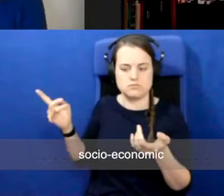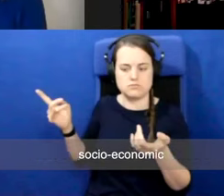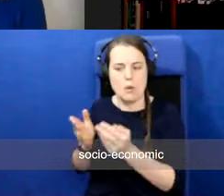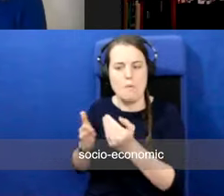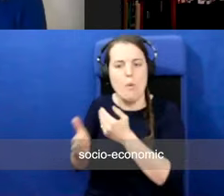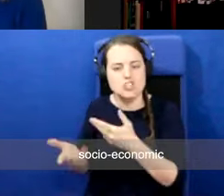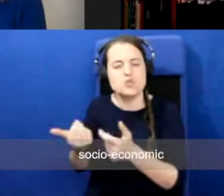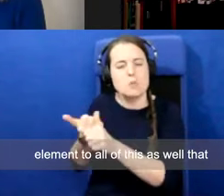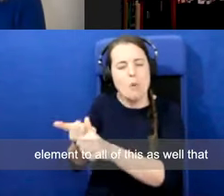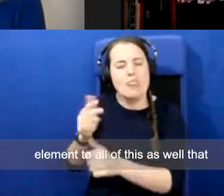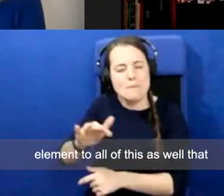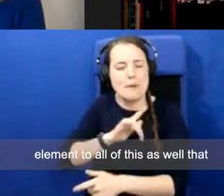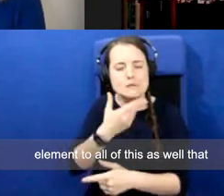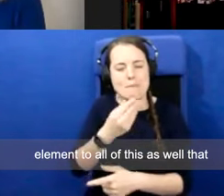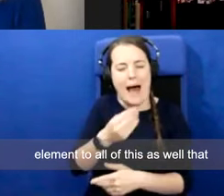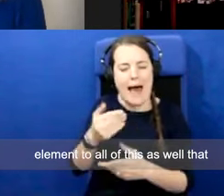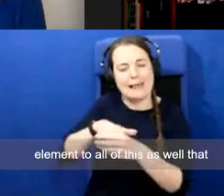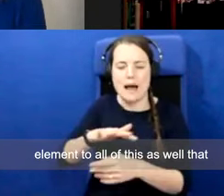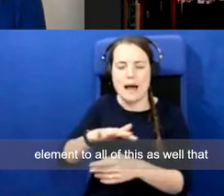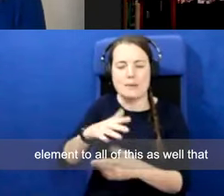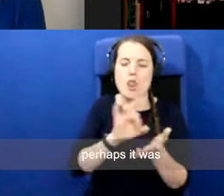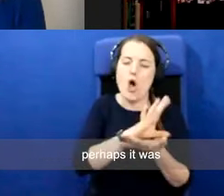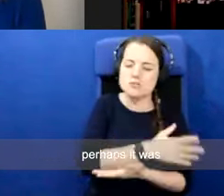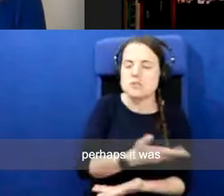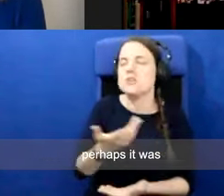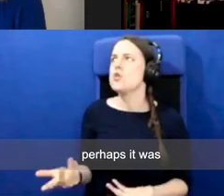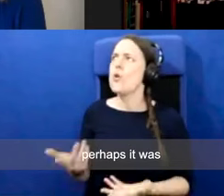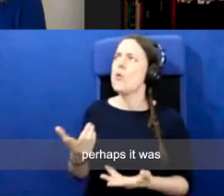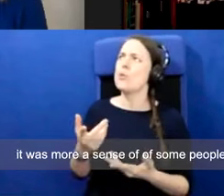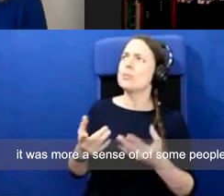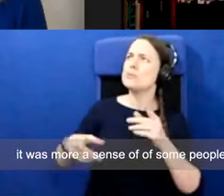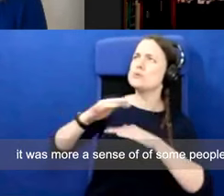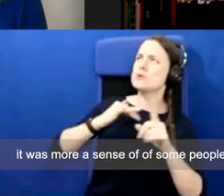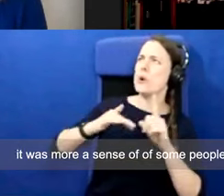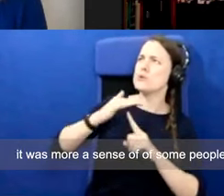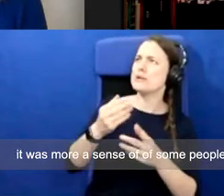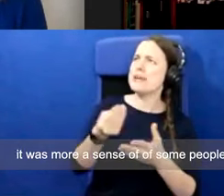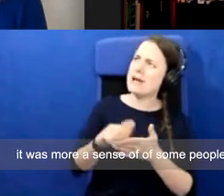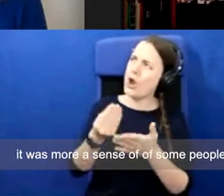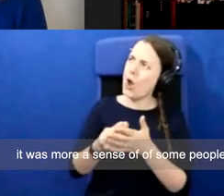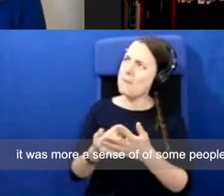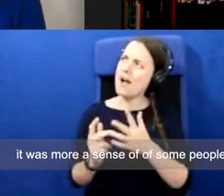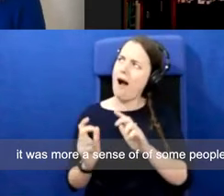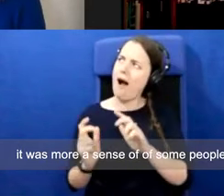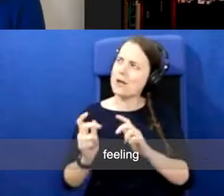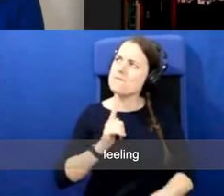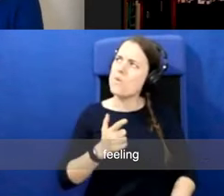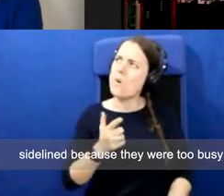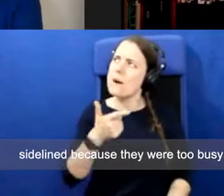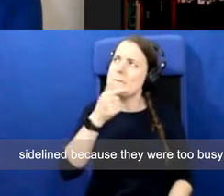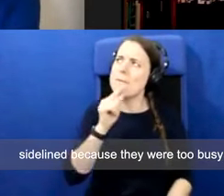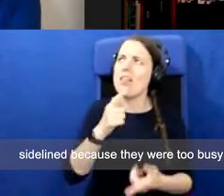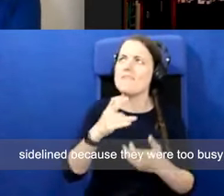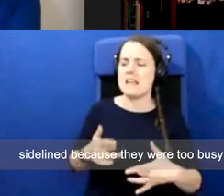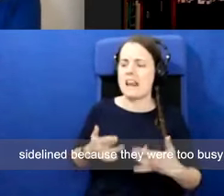element to all of this as well, that perhaps it was, it was more a sense of, of some people feeling sidelined because they